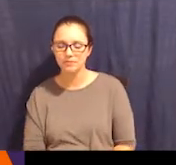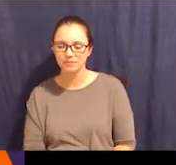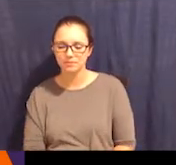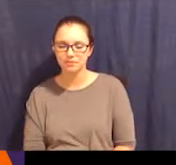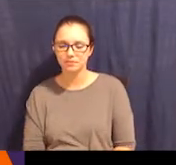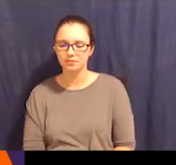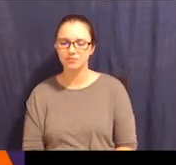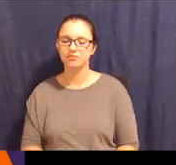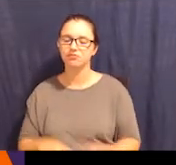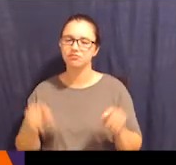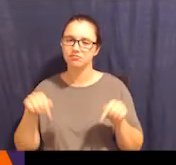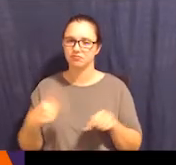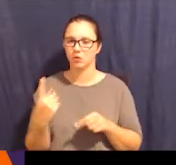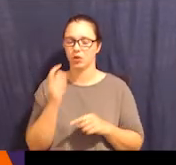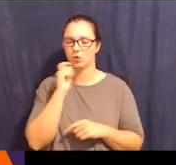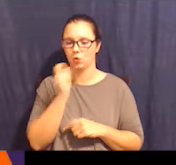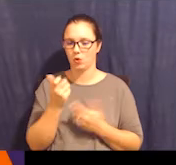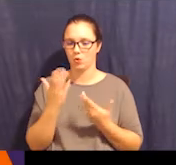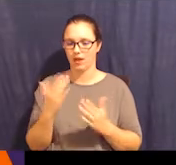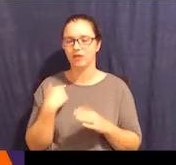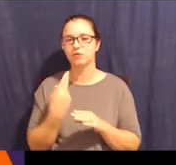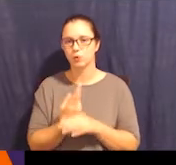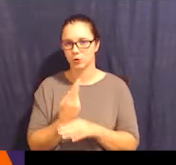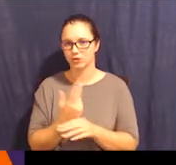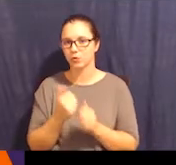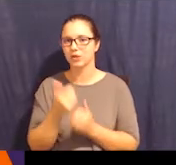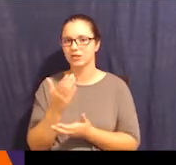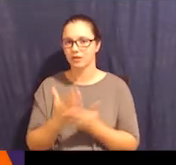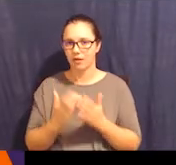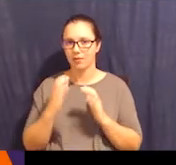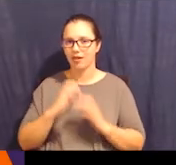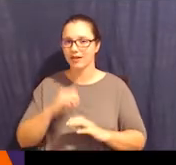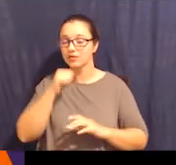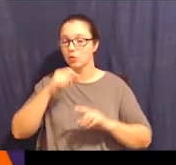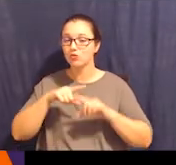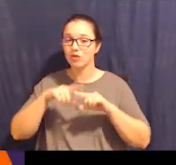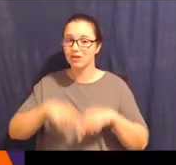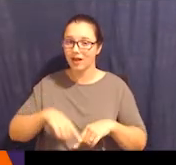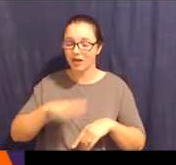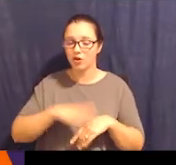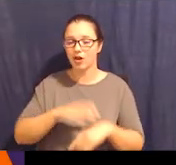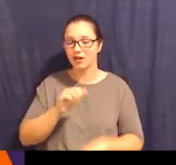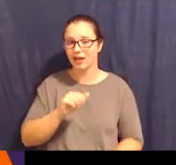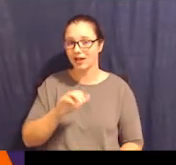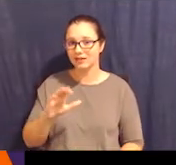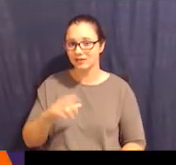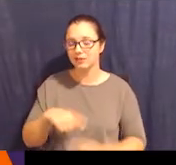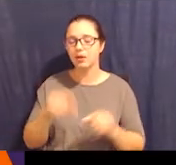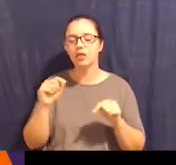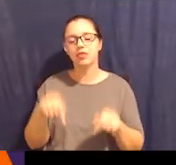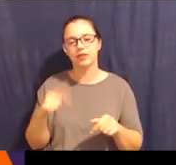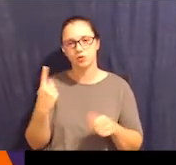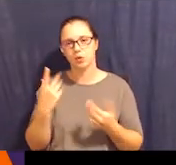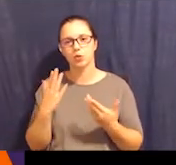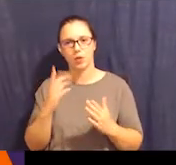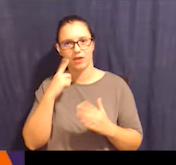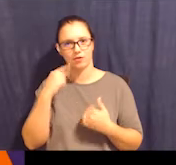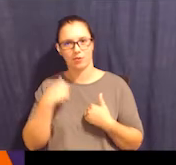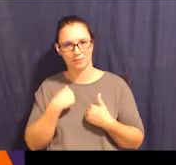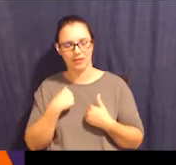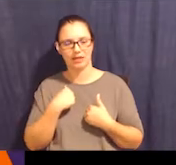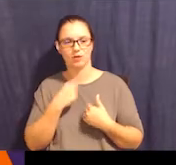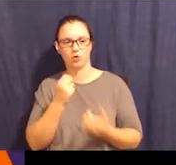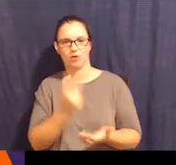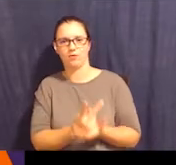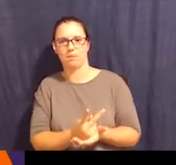they don't rely on AAC, but this was a way for me to confirm and have kind of double certainty that we